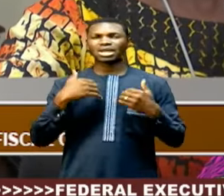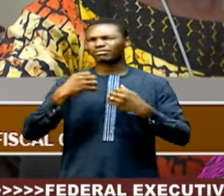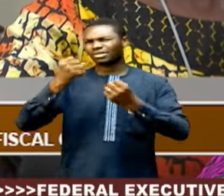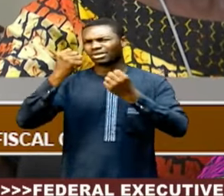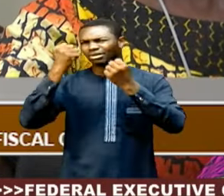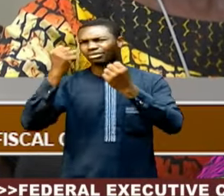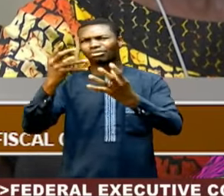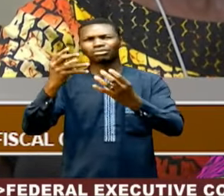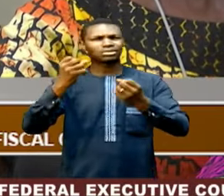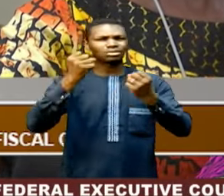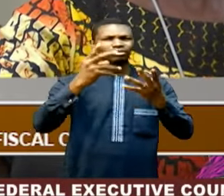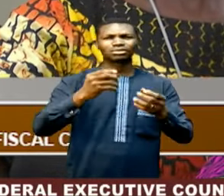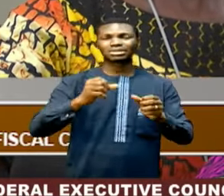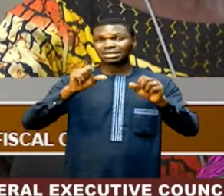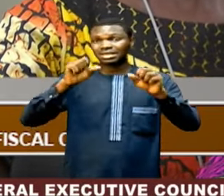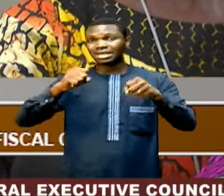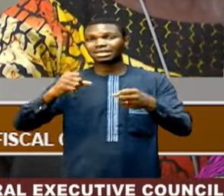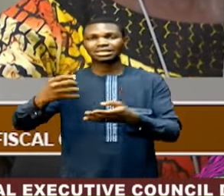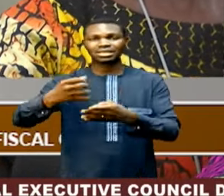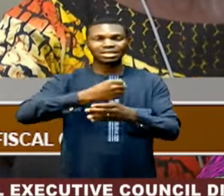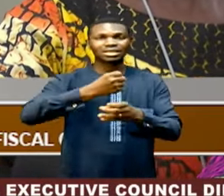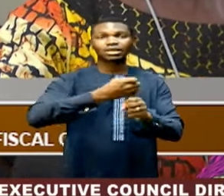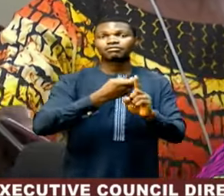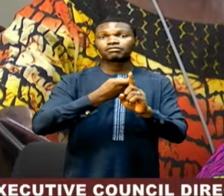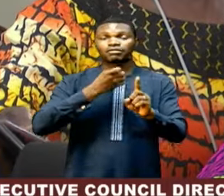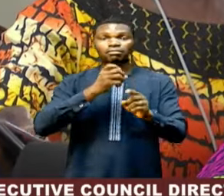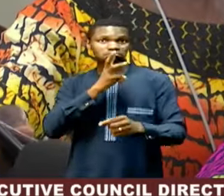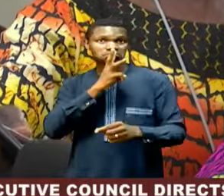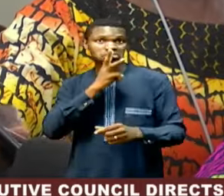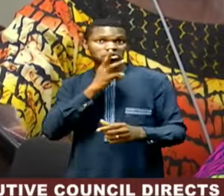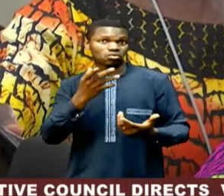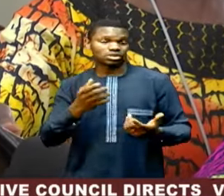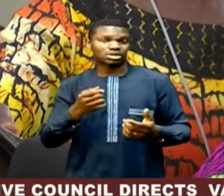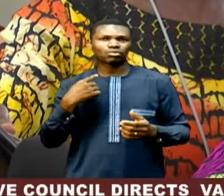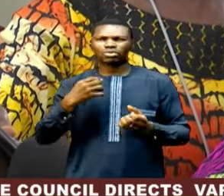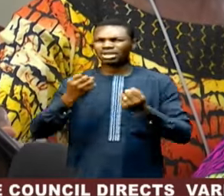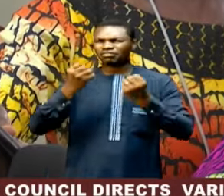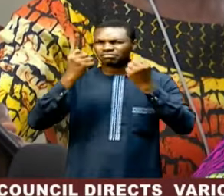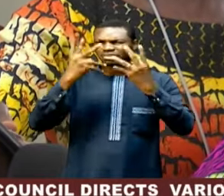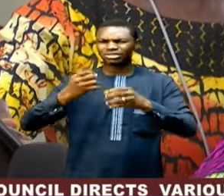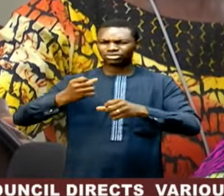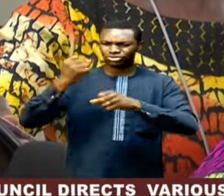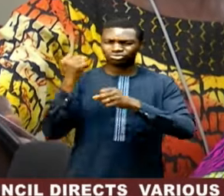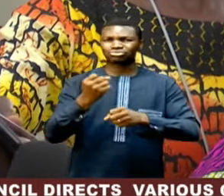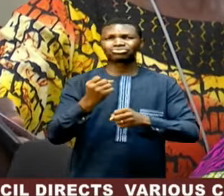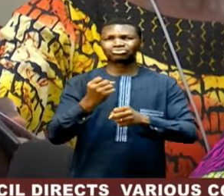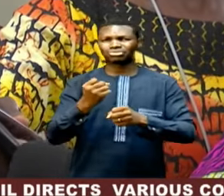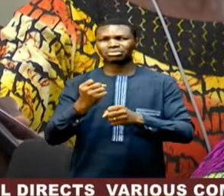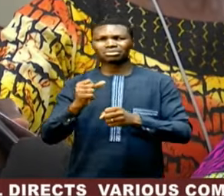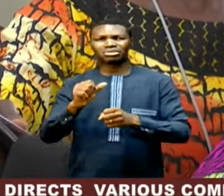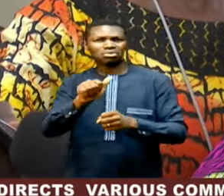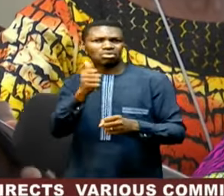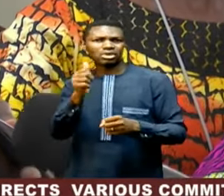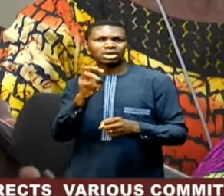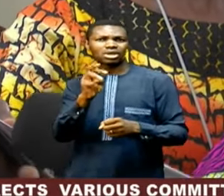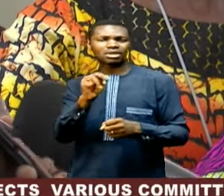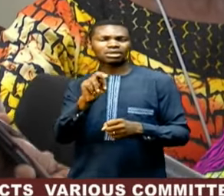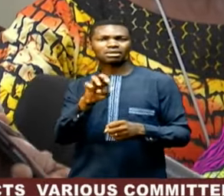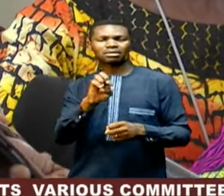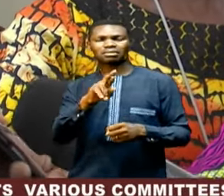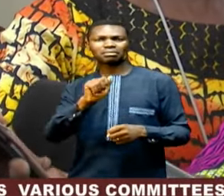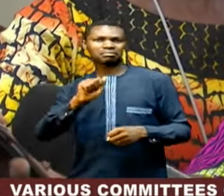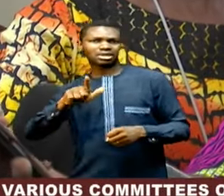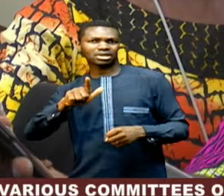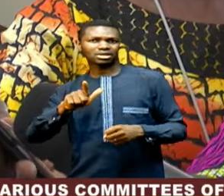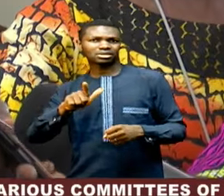to extract from our blue economy. have a lot to extract from the solid mineral. The mono economy that